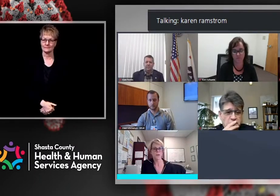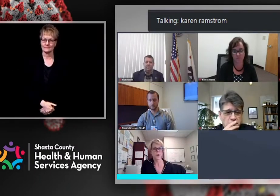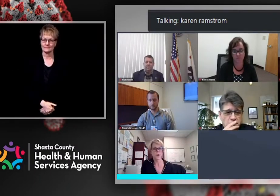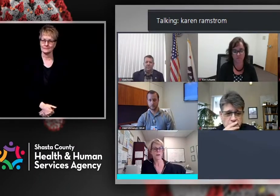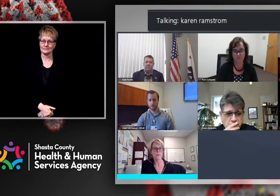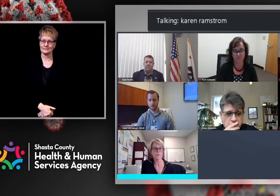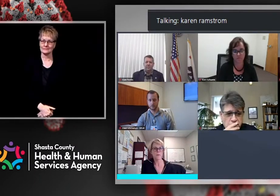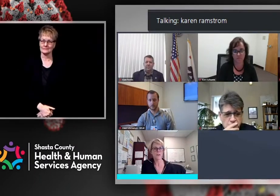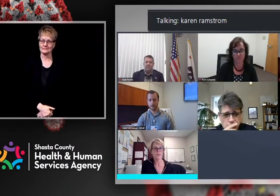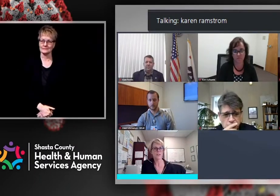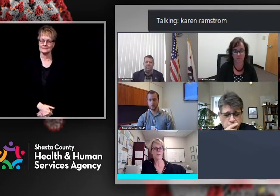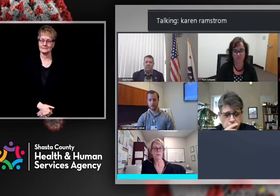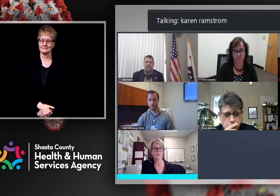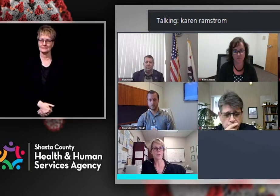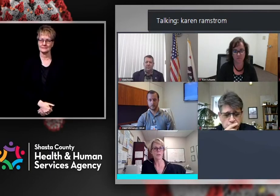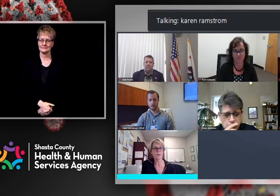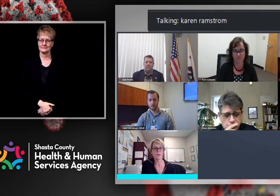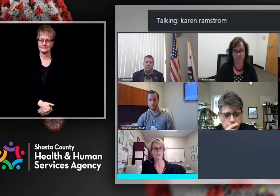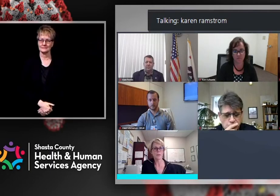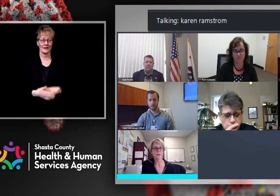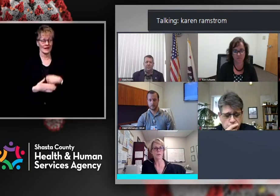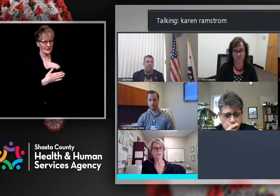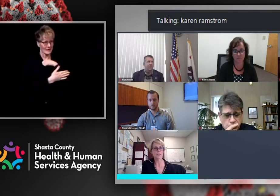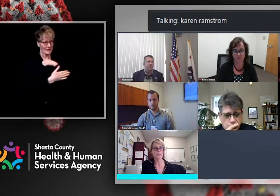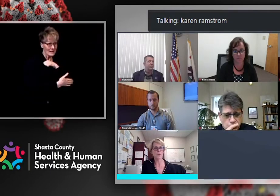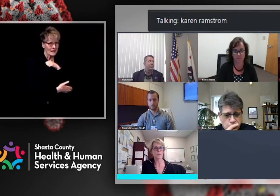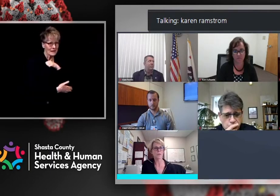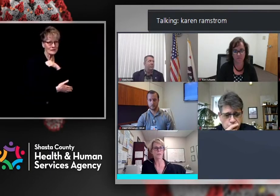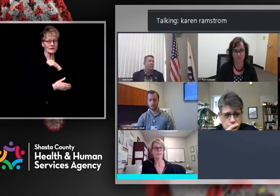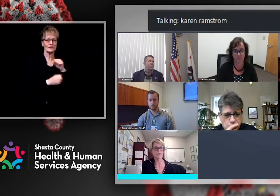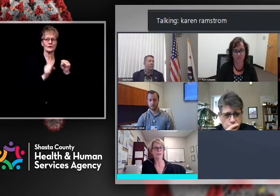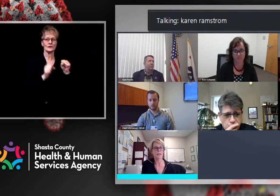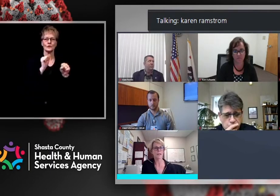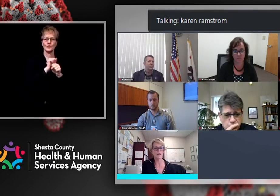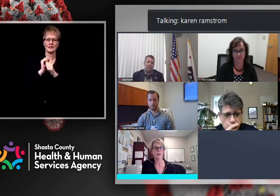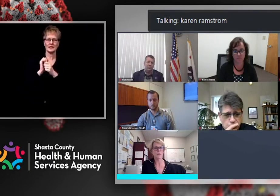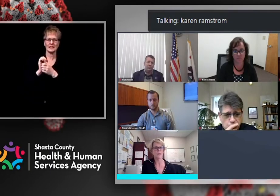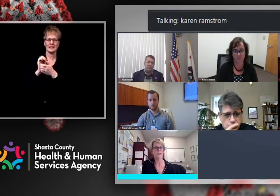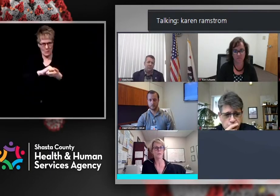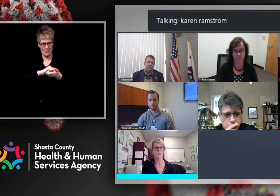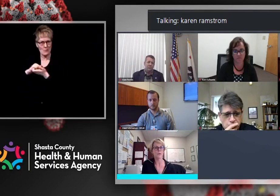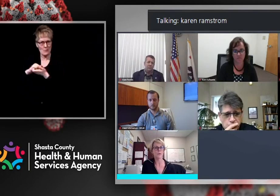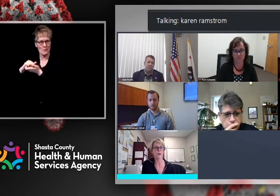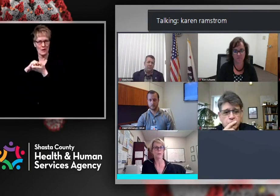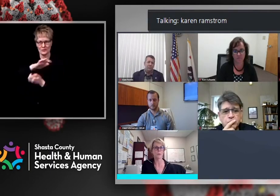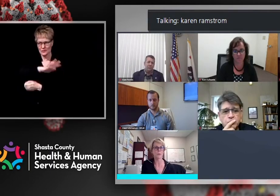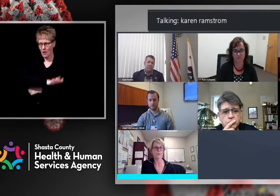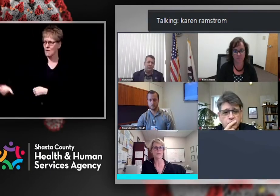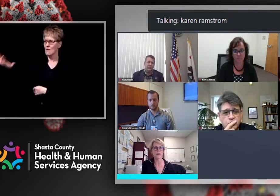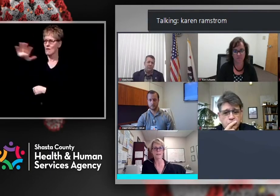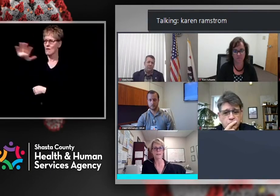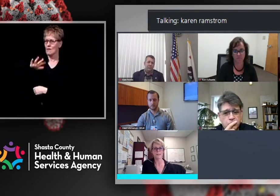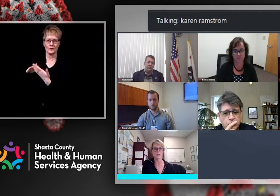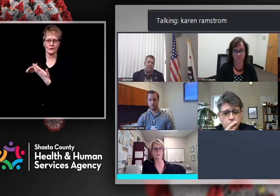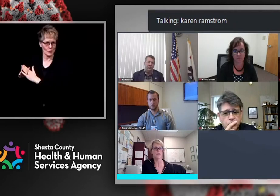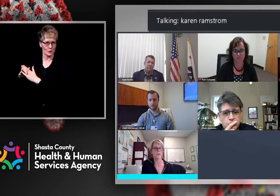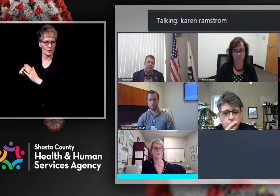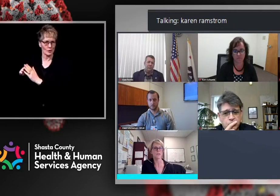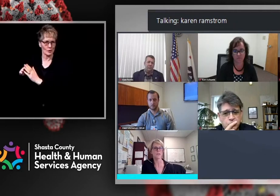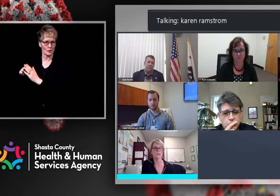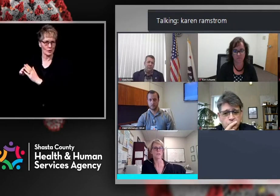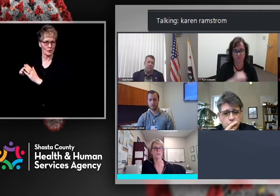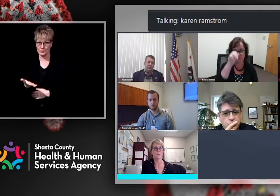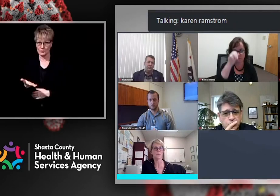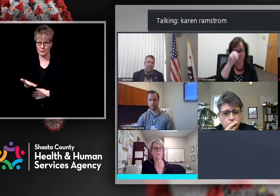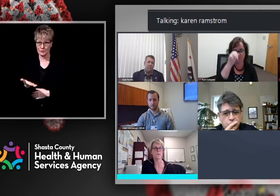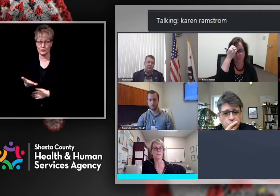closely with our partners in the community for those that are enrolled in the state immunization program to be able to receive vaccine to get this